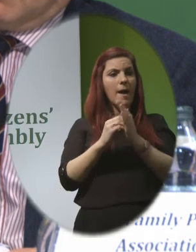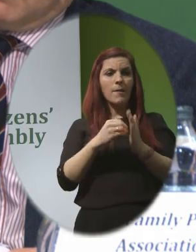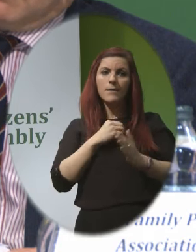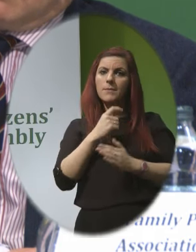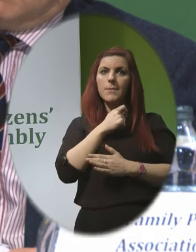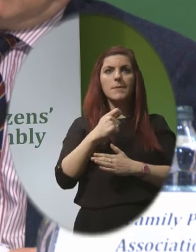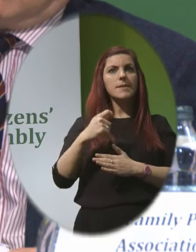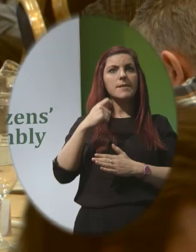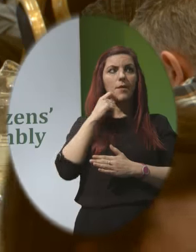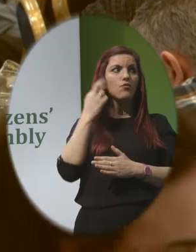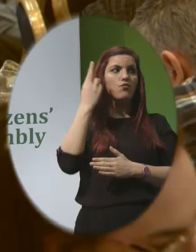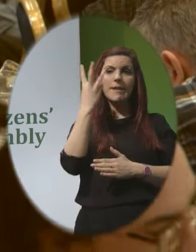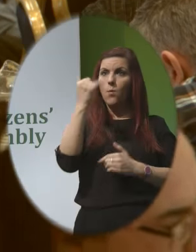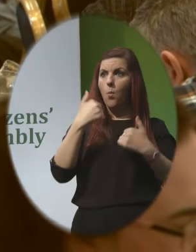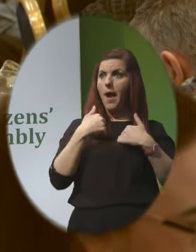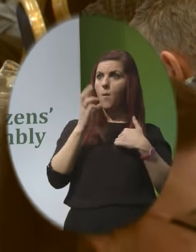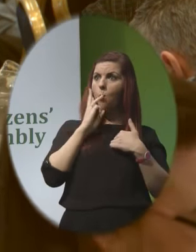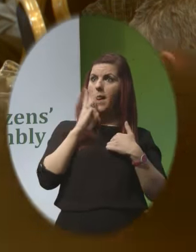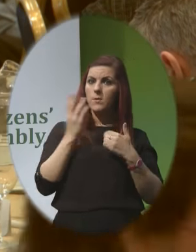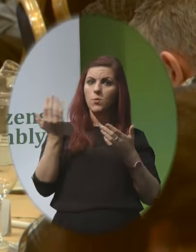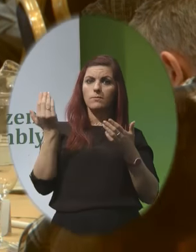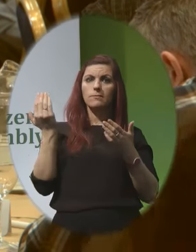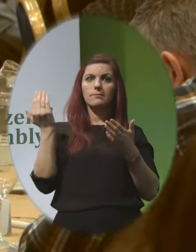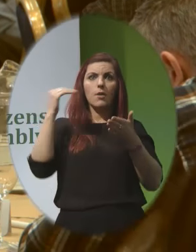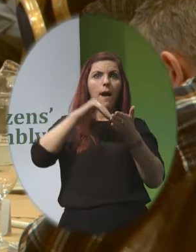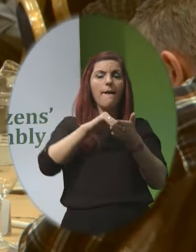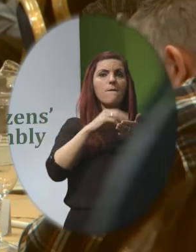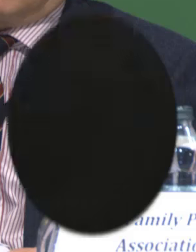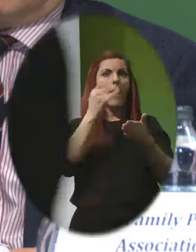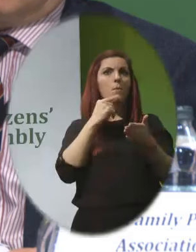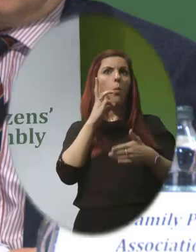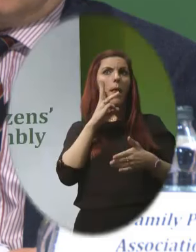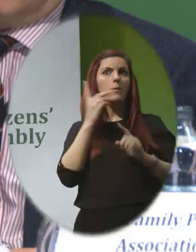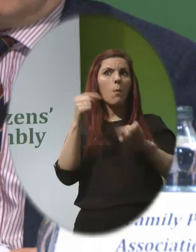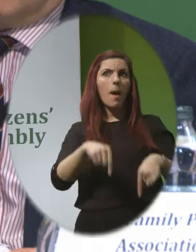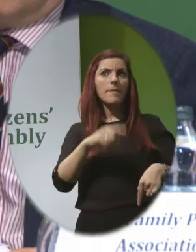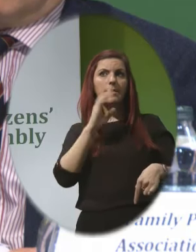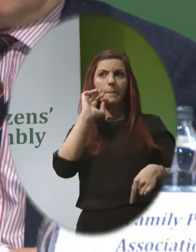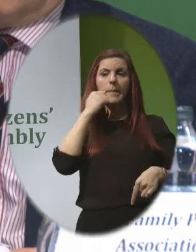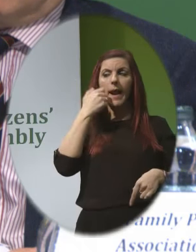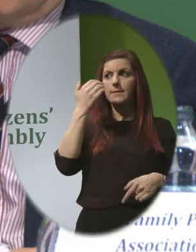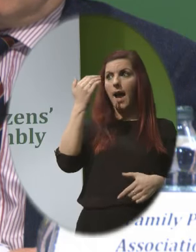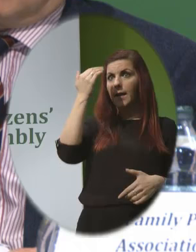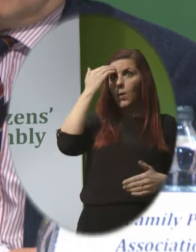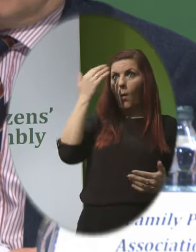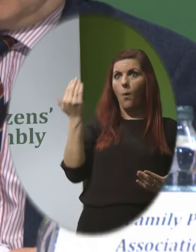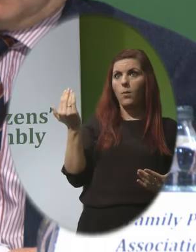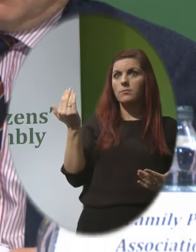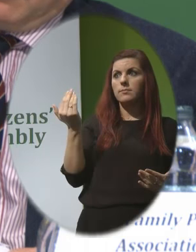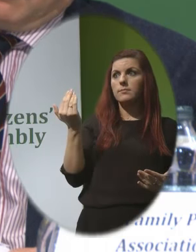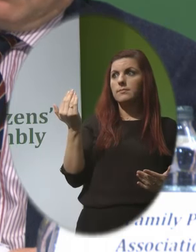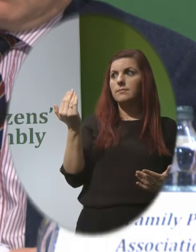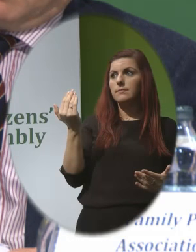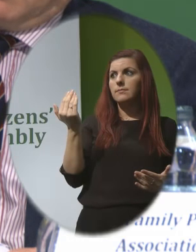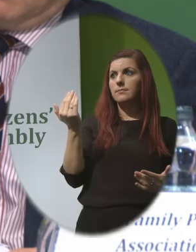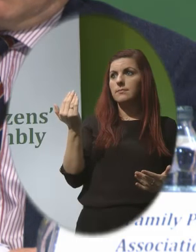the reason I came here Is that I know as a scientific fact That the